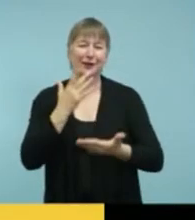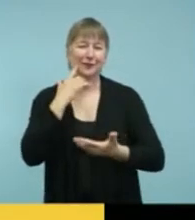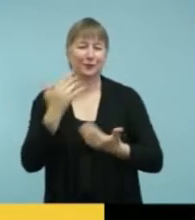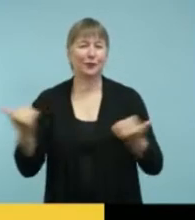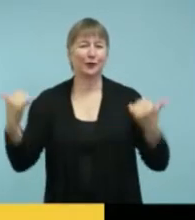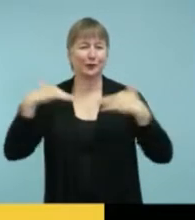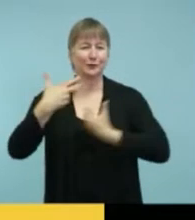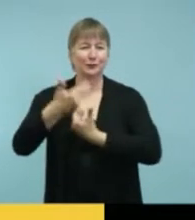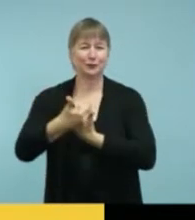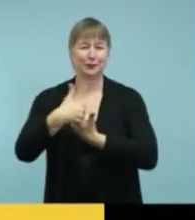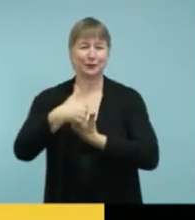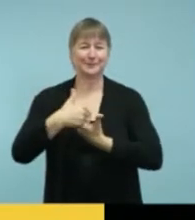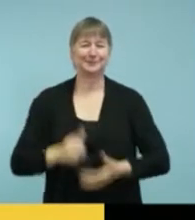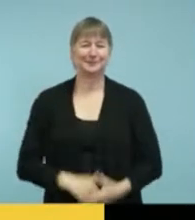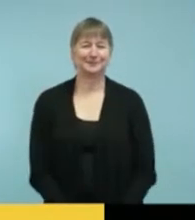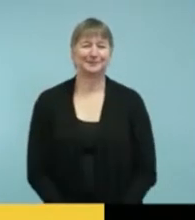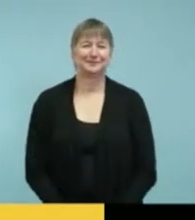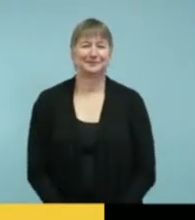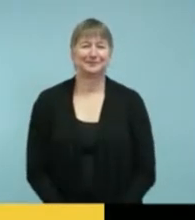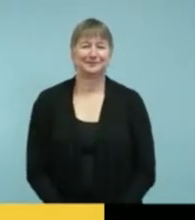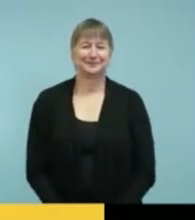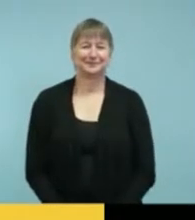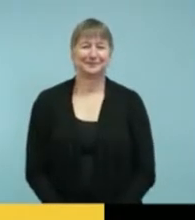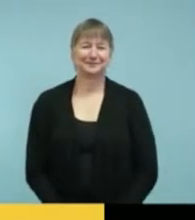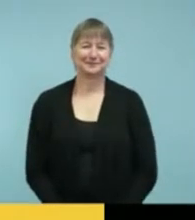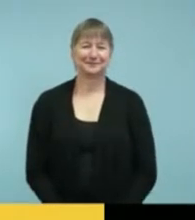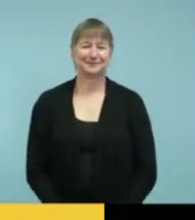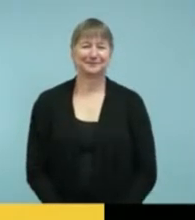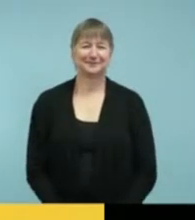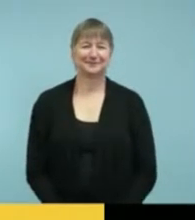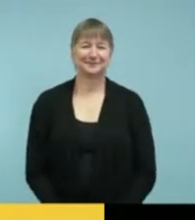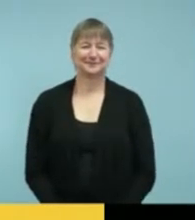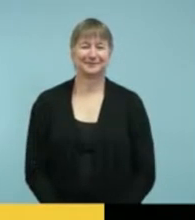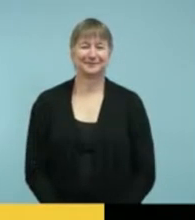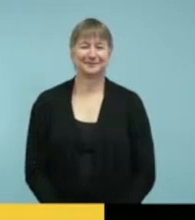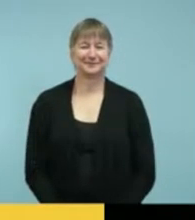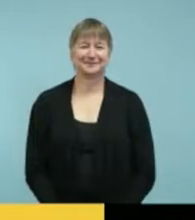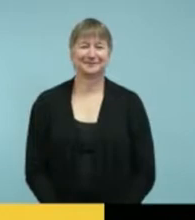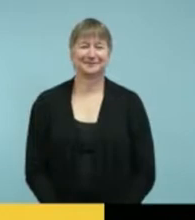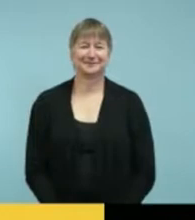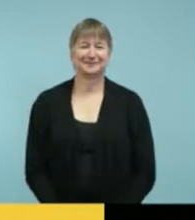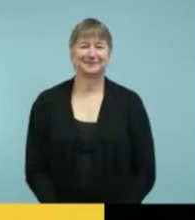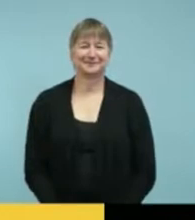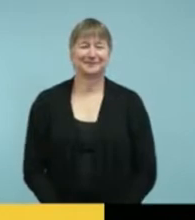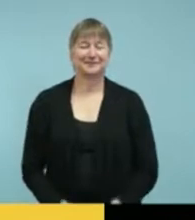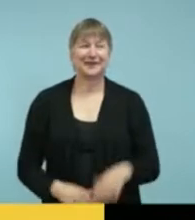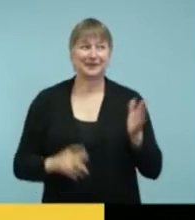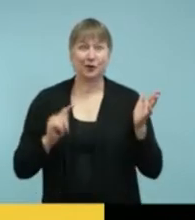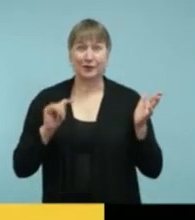Good afternoon, everybody. Let me just make sure that everybody can hear me.